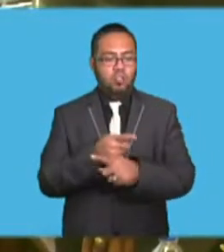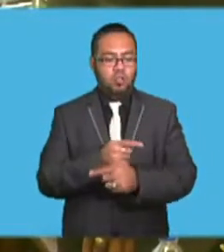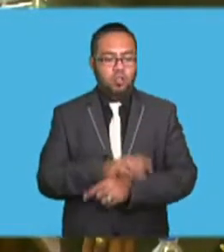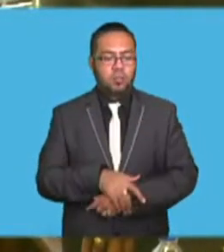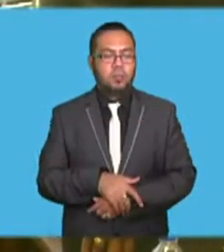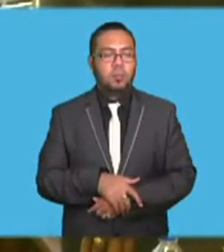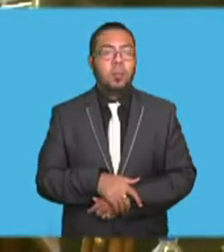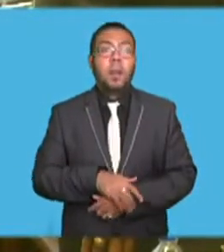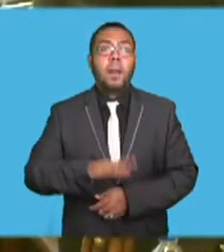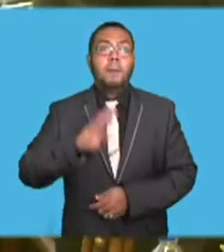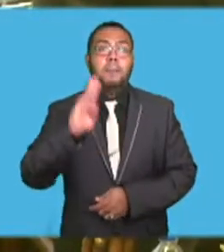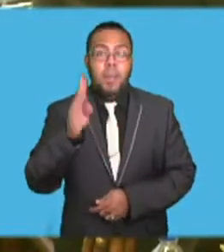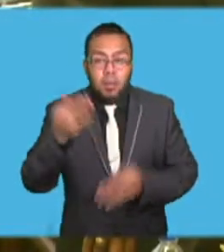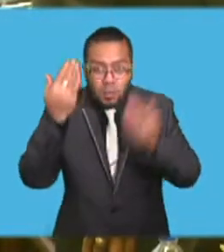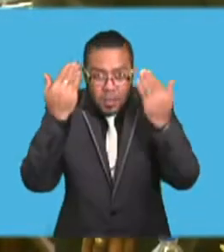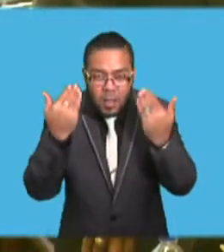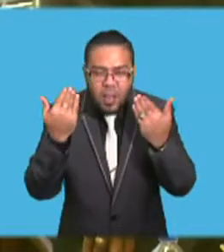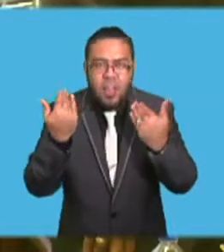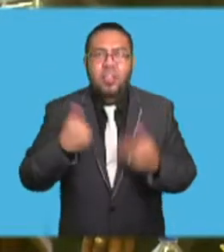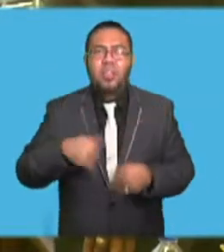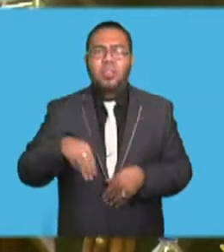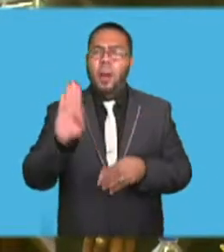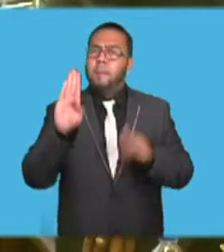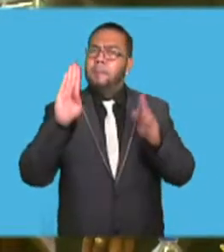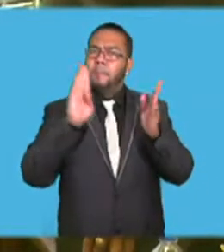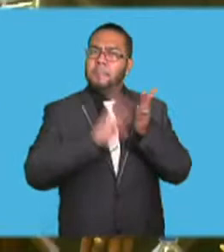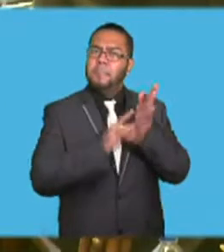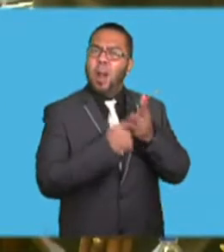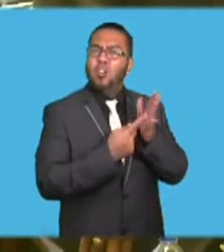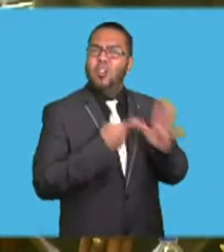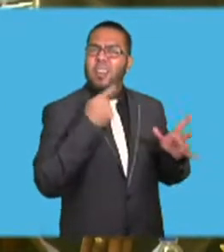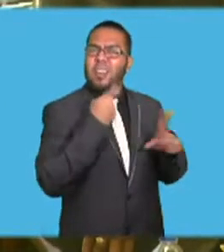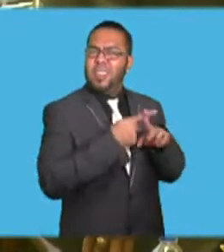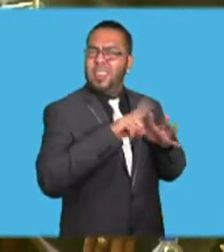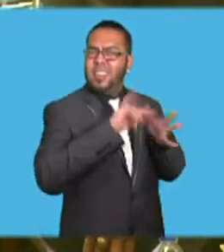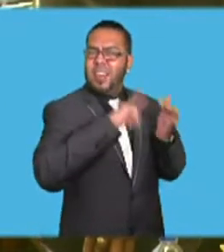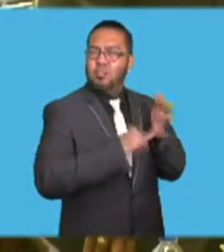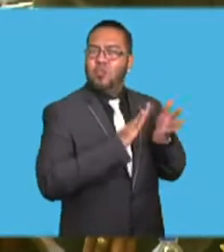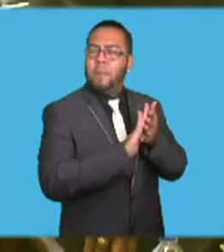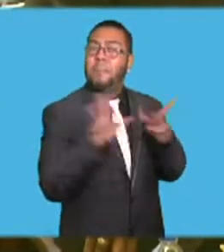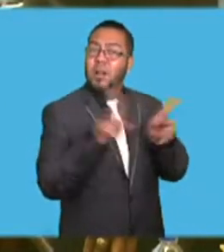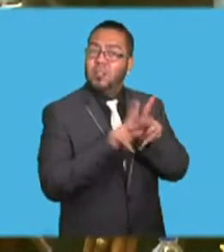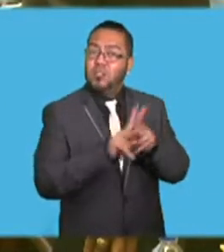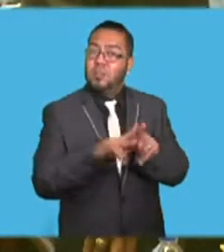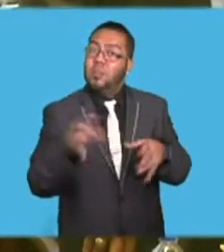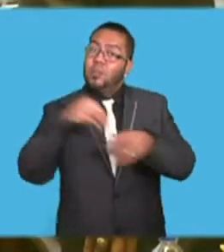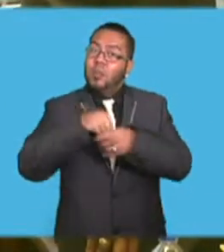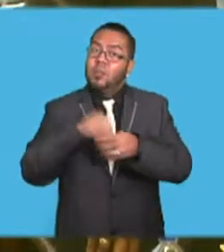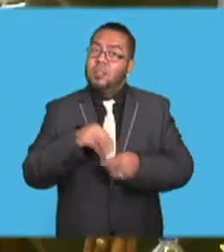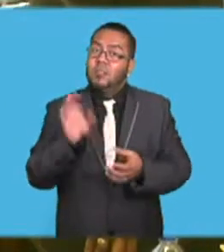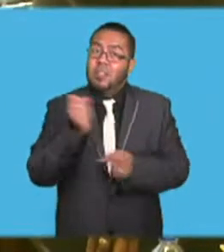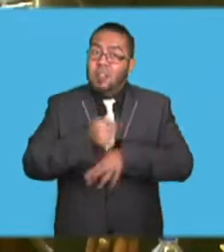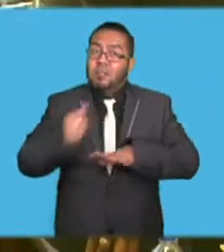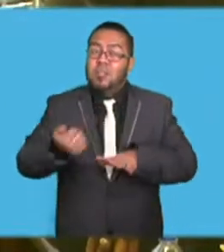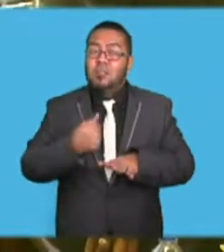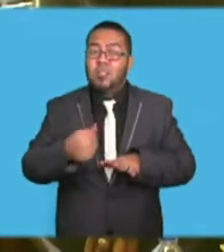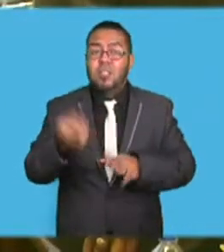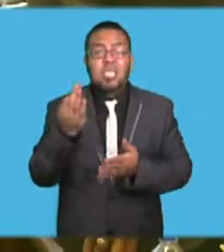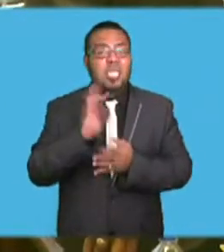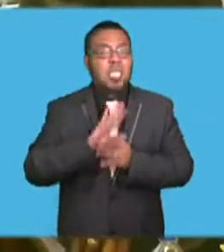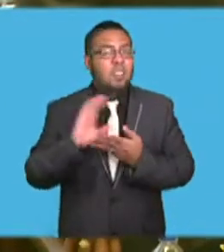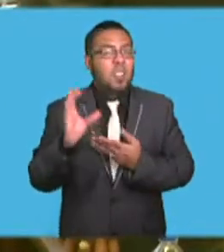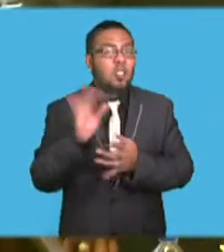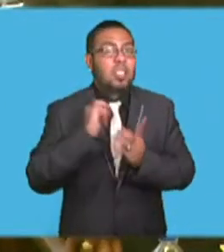Madam Speaker, the Marrakesh Partnership involves national and subnational governments, civil society, financial institutions,